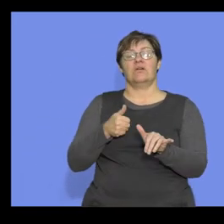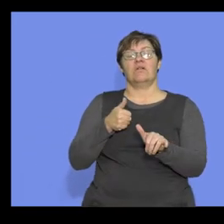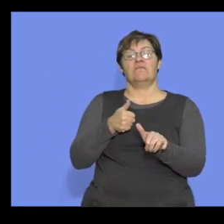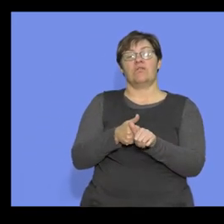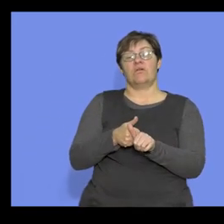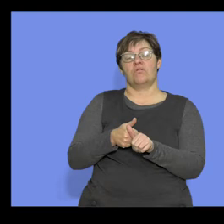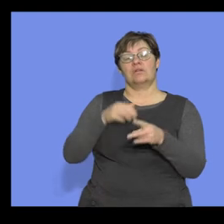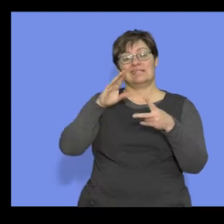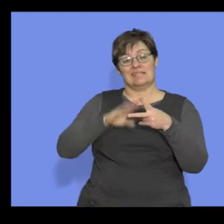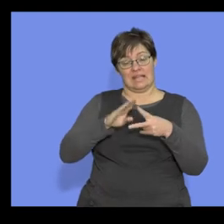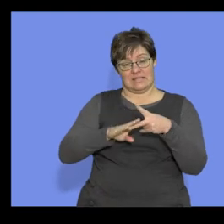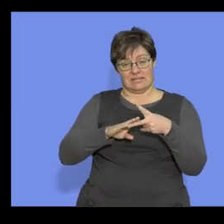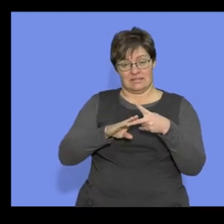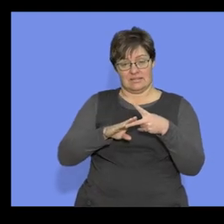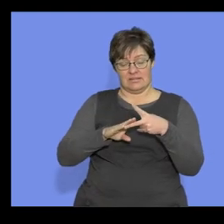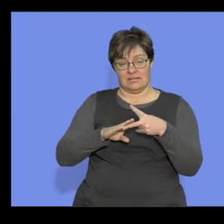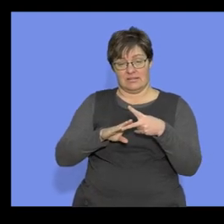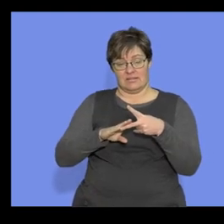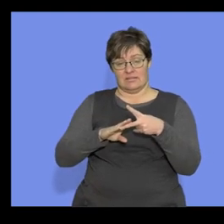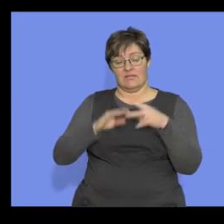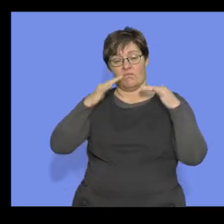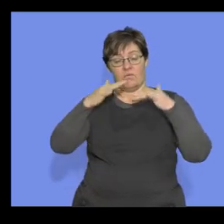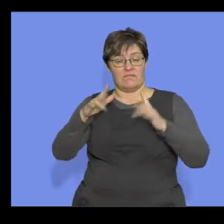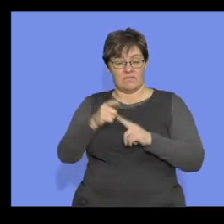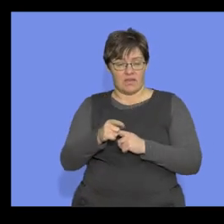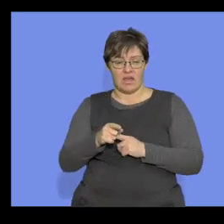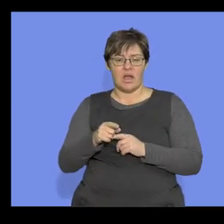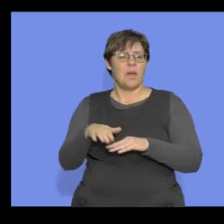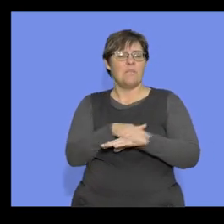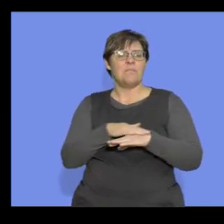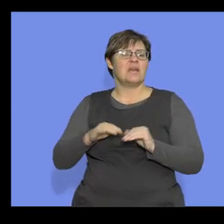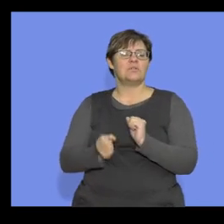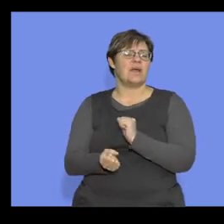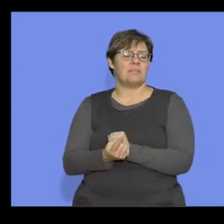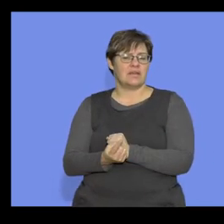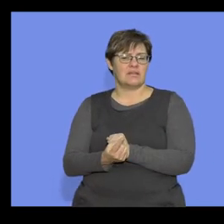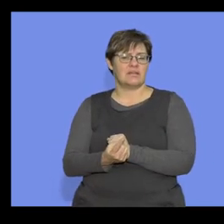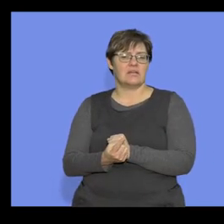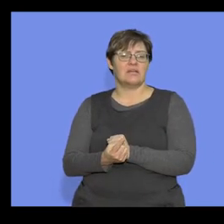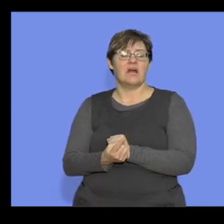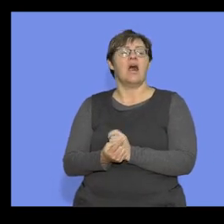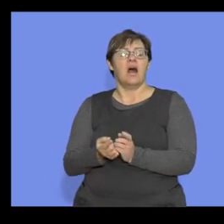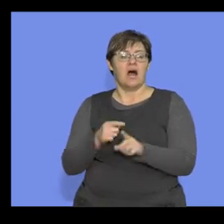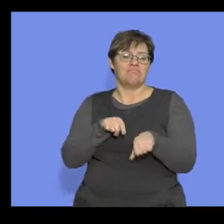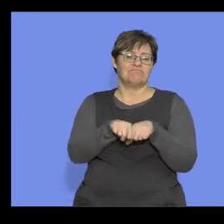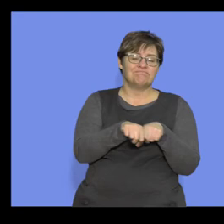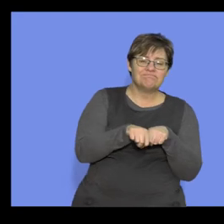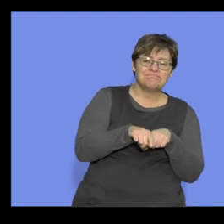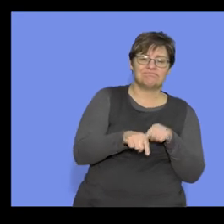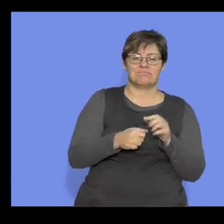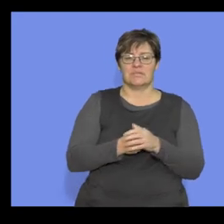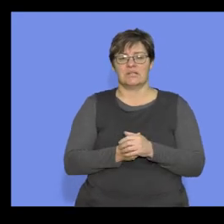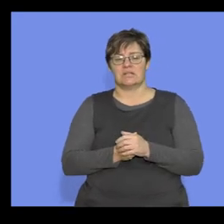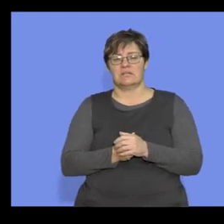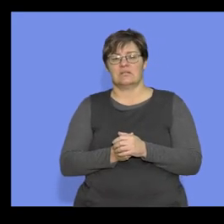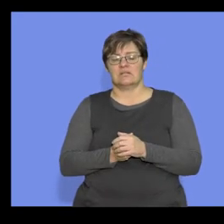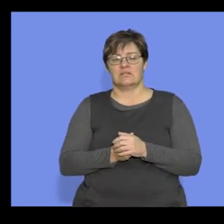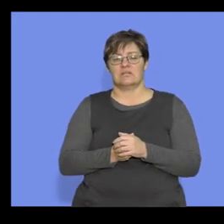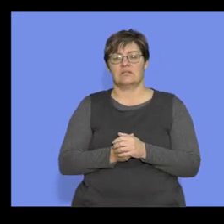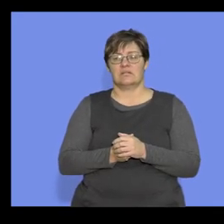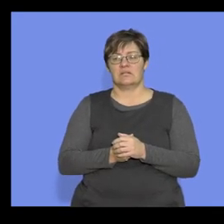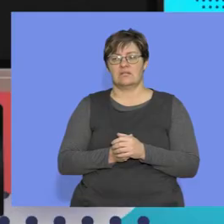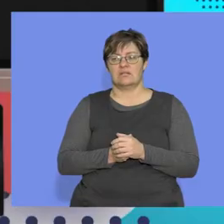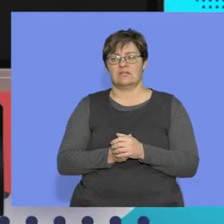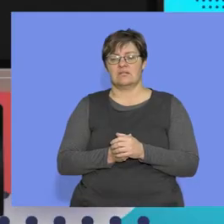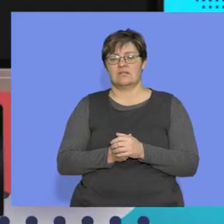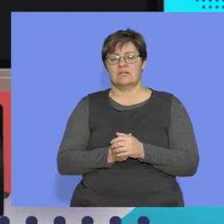followed in a second wave, right, and basically what happens is they out-competed, they,